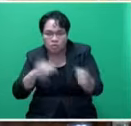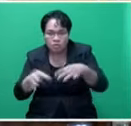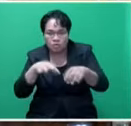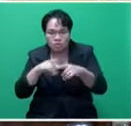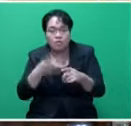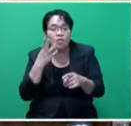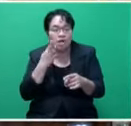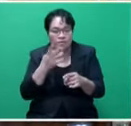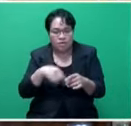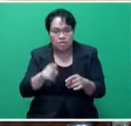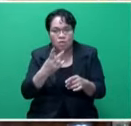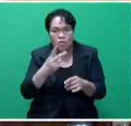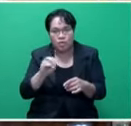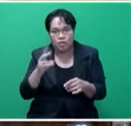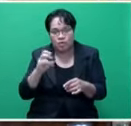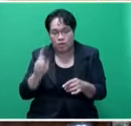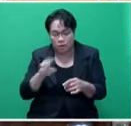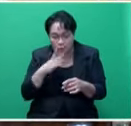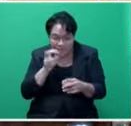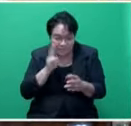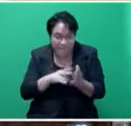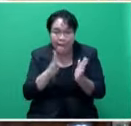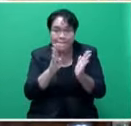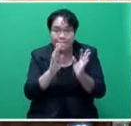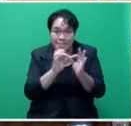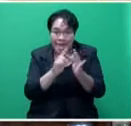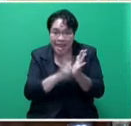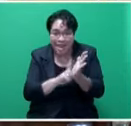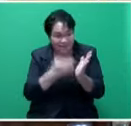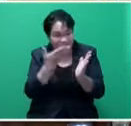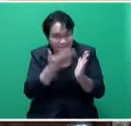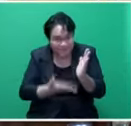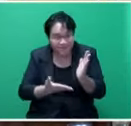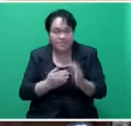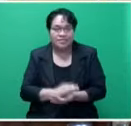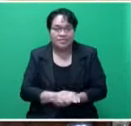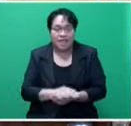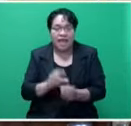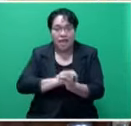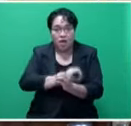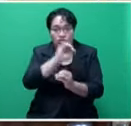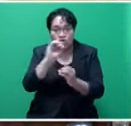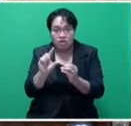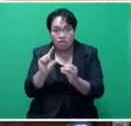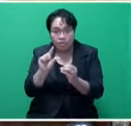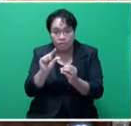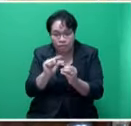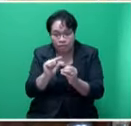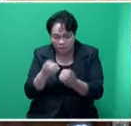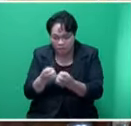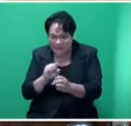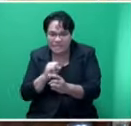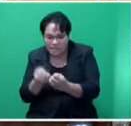2021. As we can see from the bill itself, Mr. Speaker, sir, the ozone depleting substance amendment